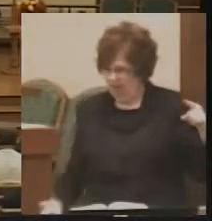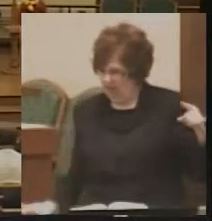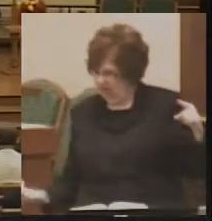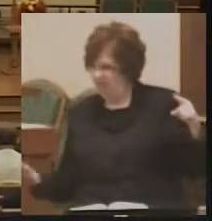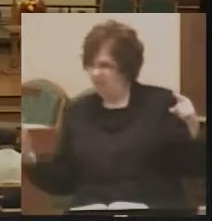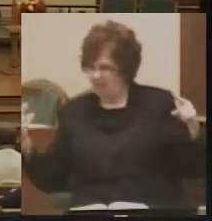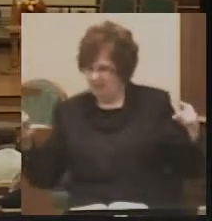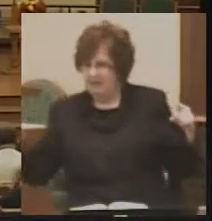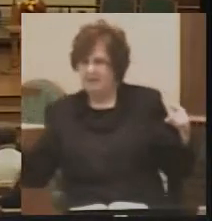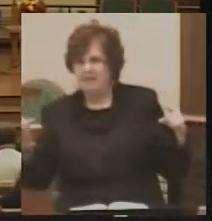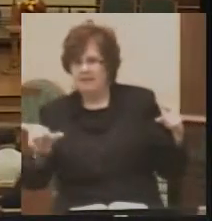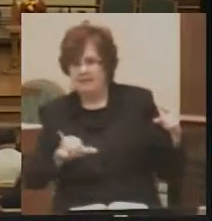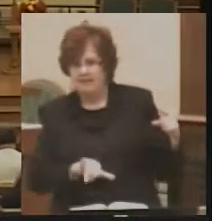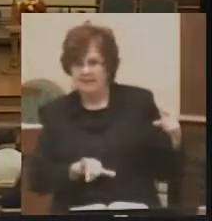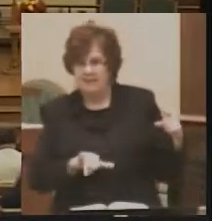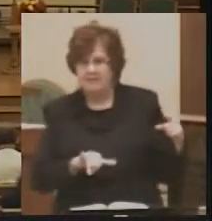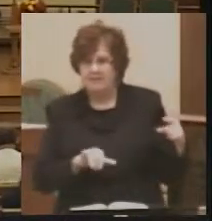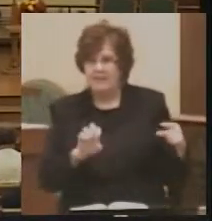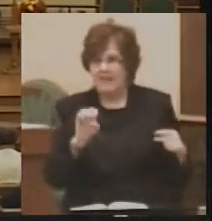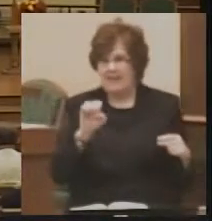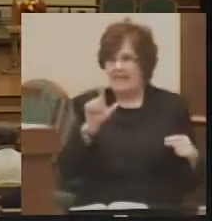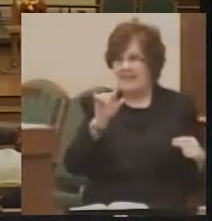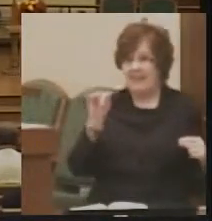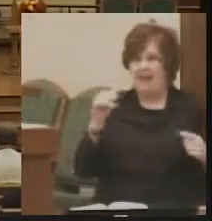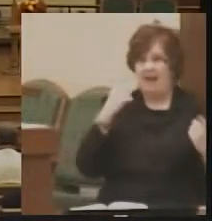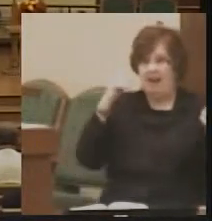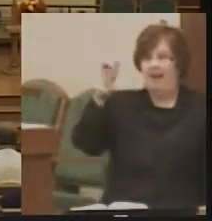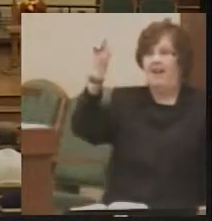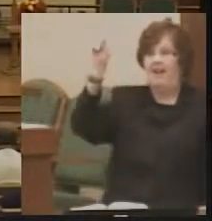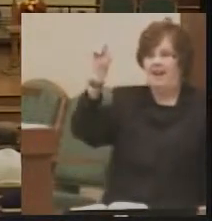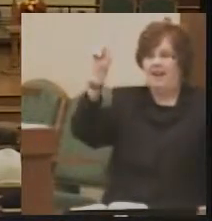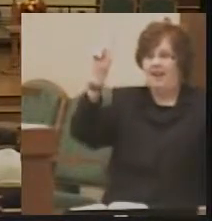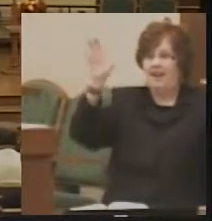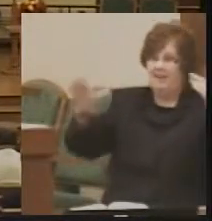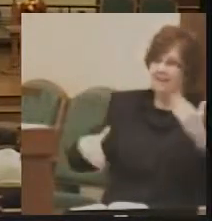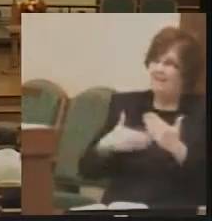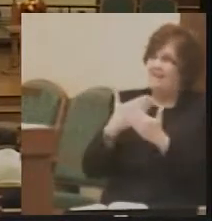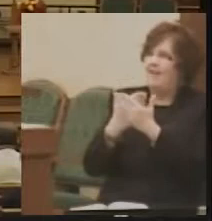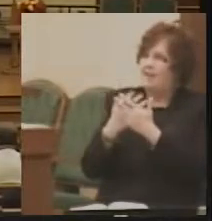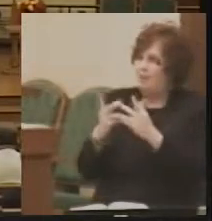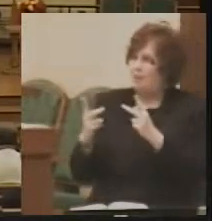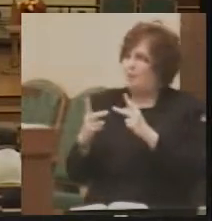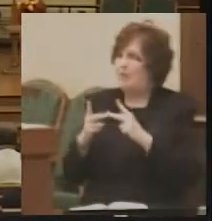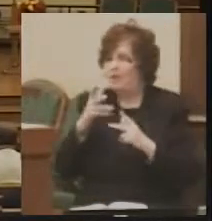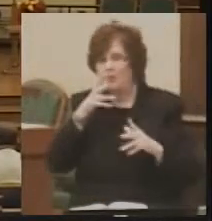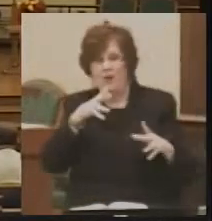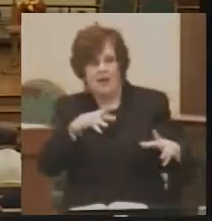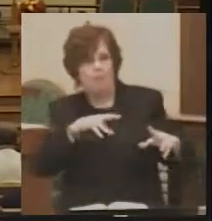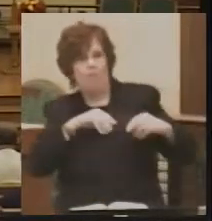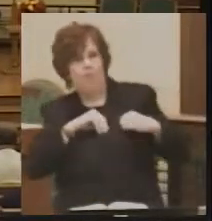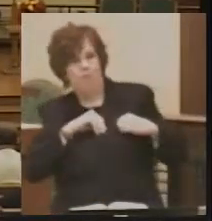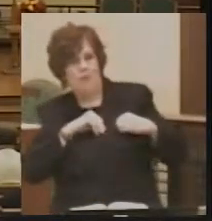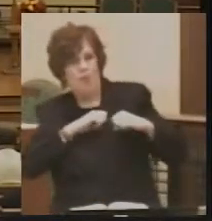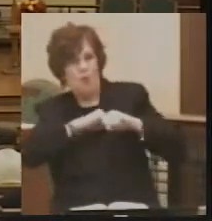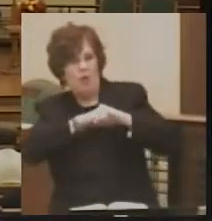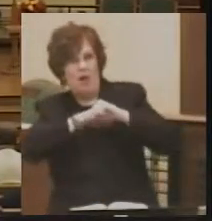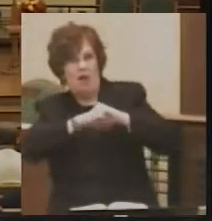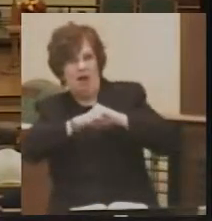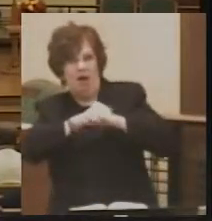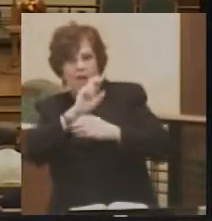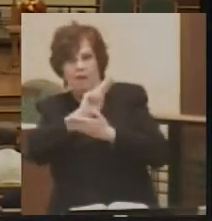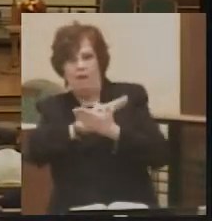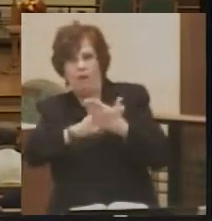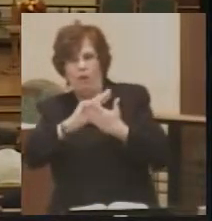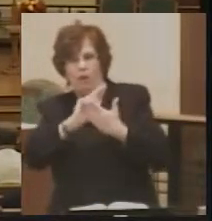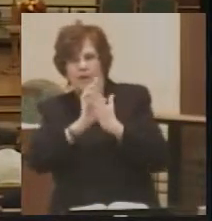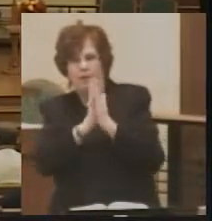Eventually, Eli succeeds in his mission. He comes to the place where they will take him in and they will guard the holy